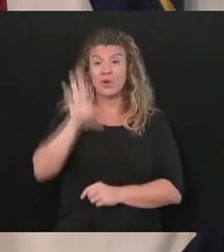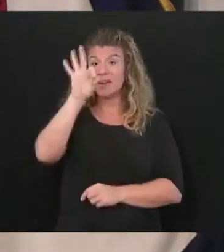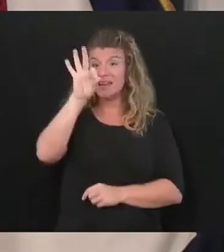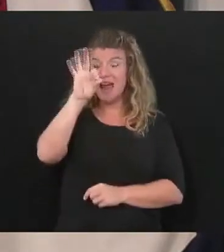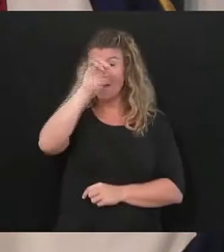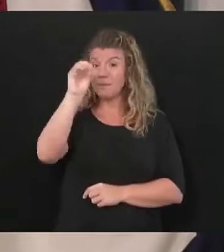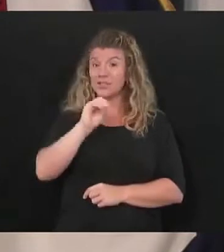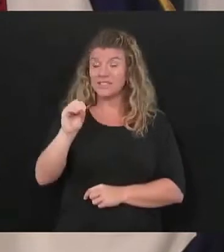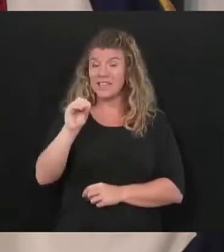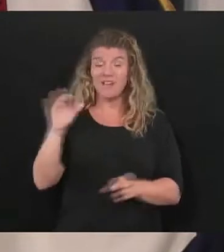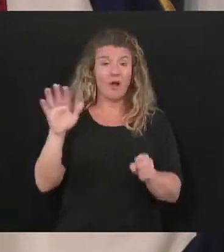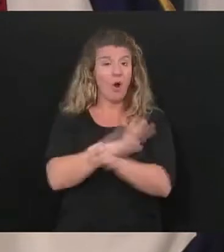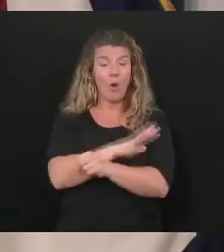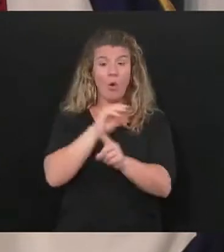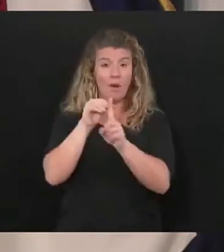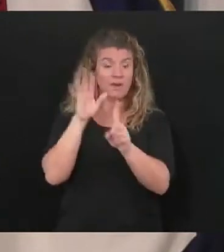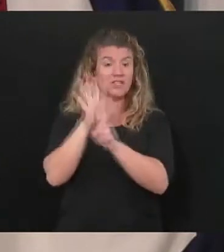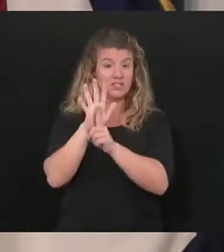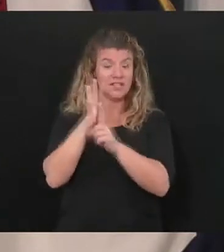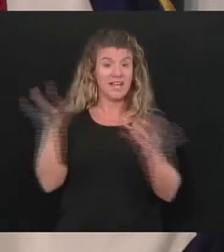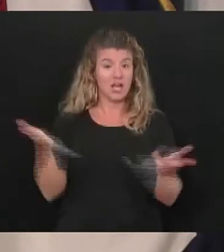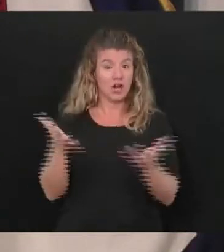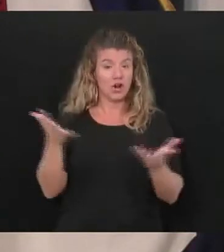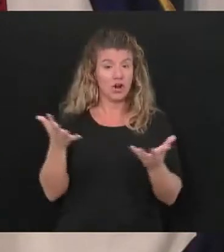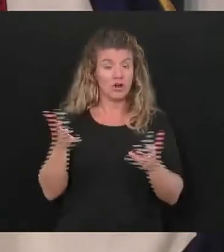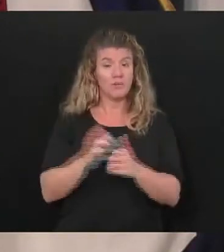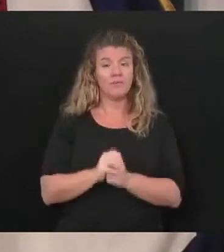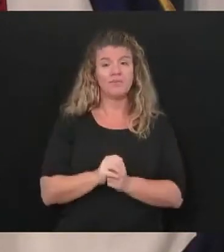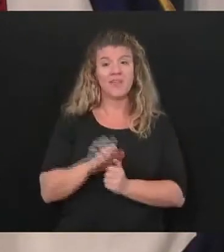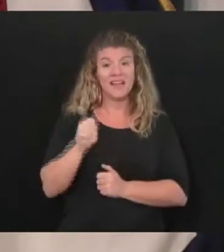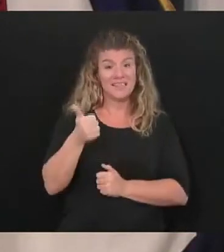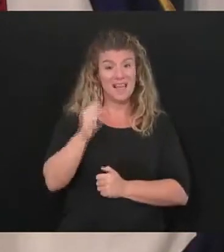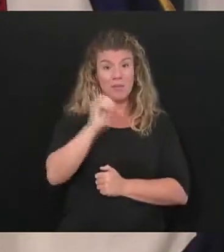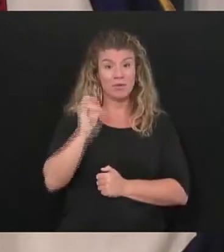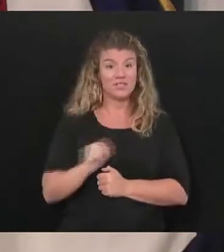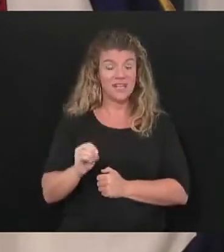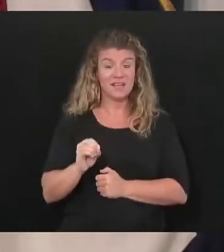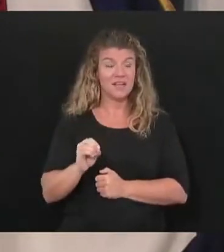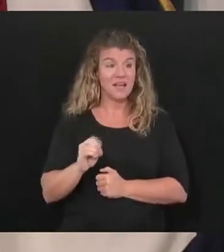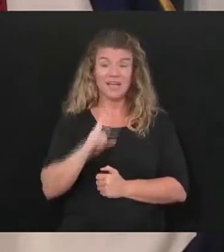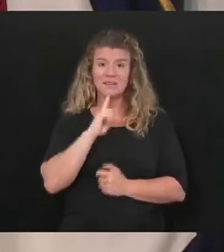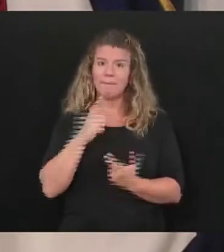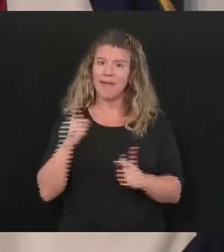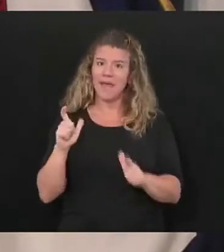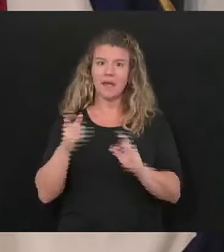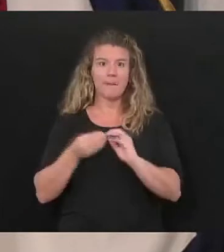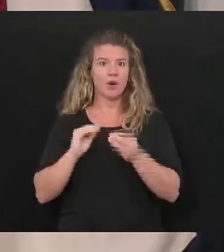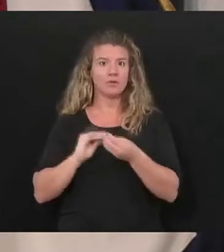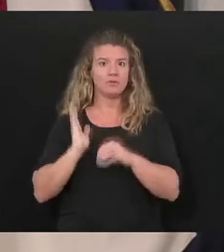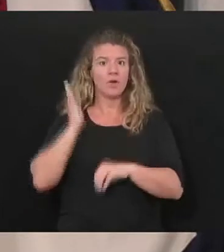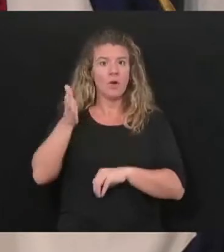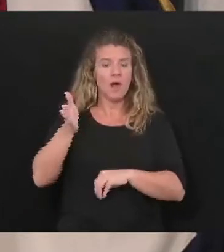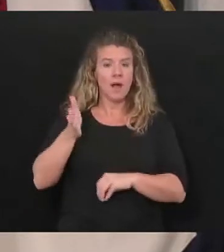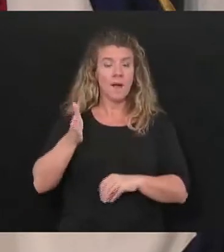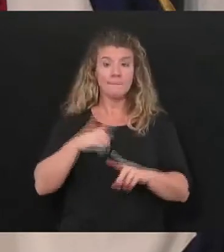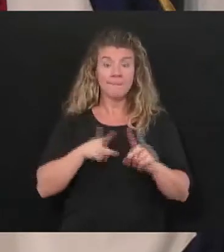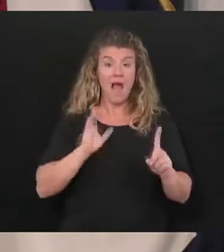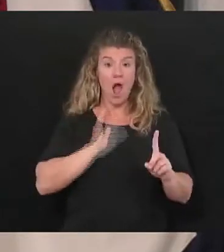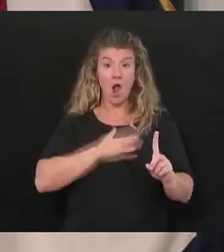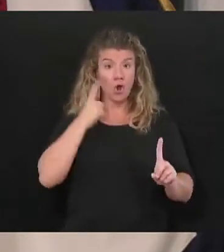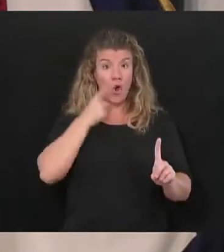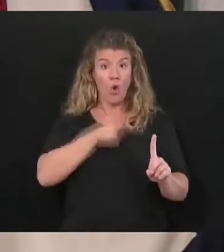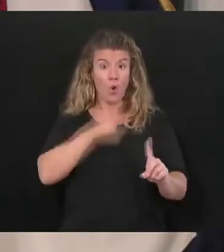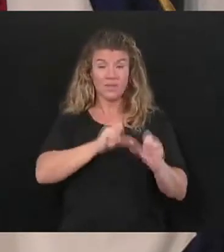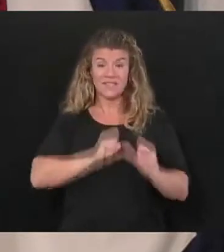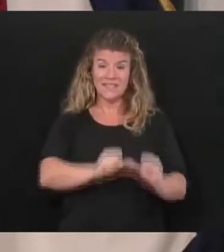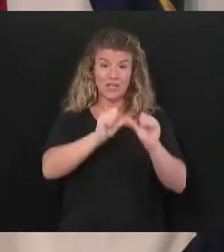population in the state of West Virginia. 10% is an incredible threshold to get to, but we want to just keep on testing and